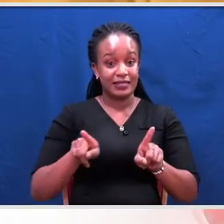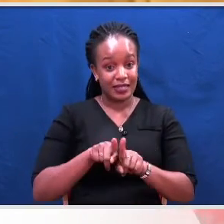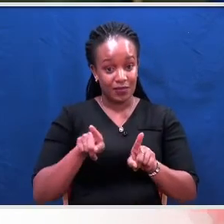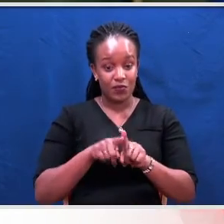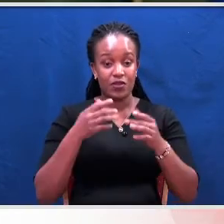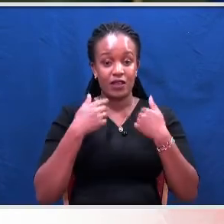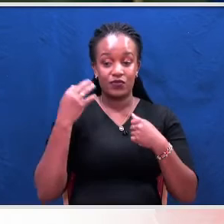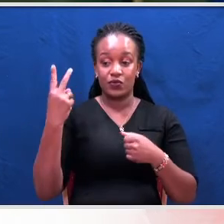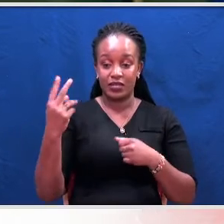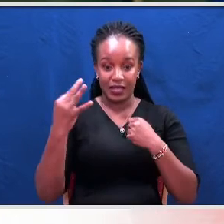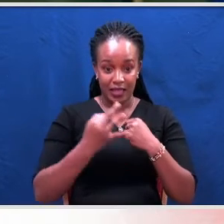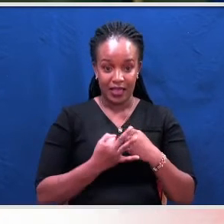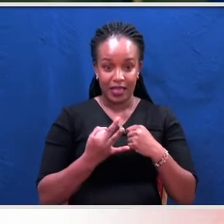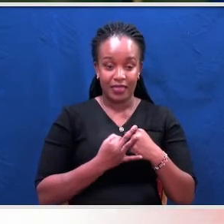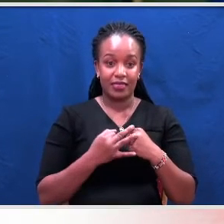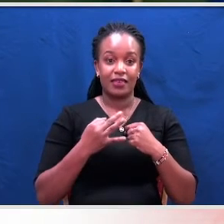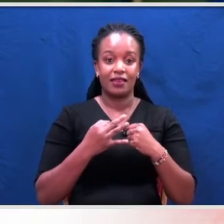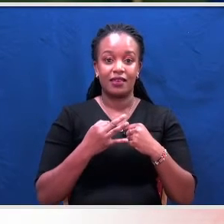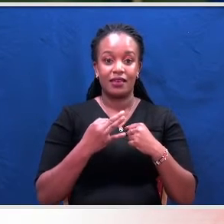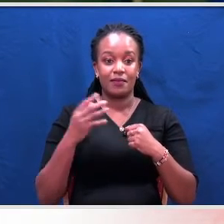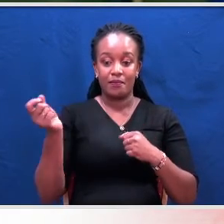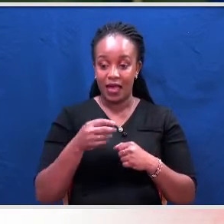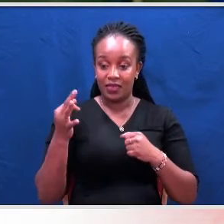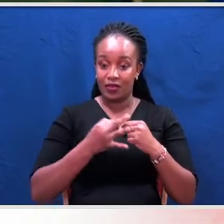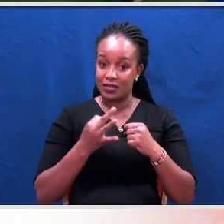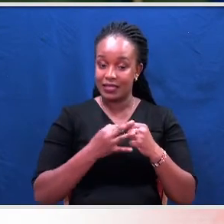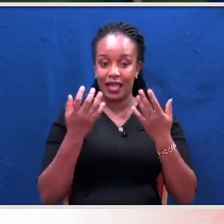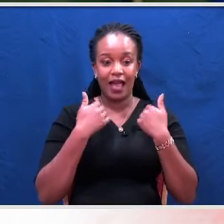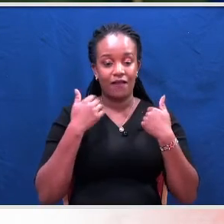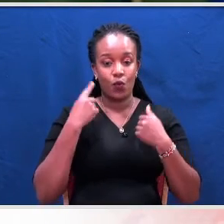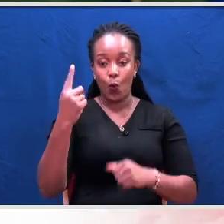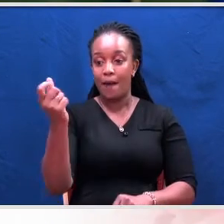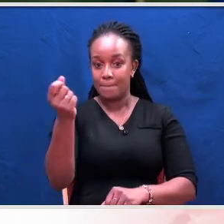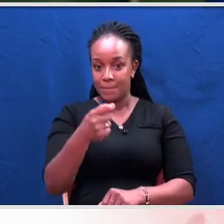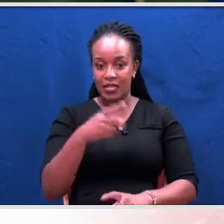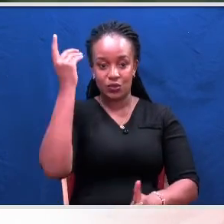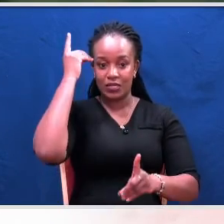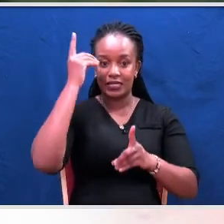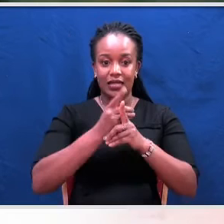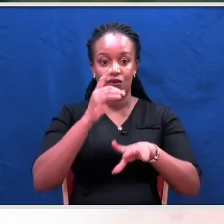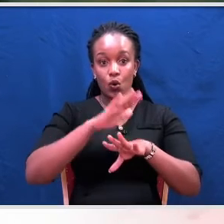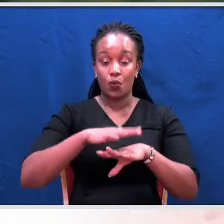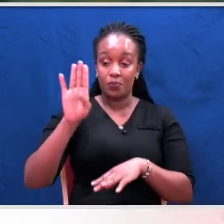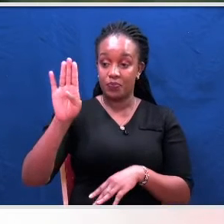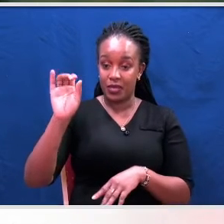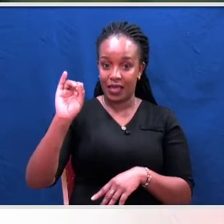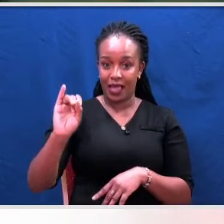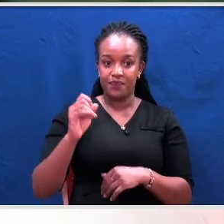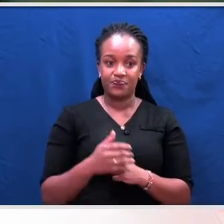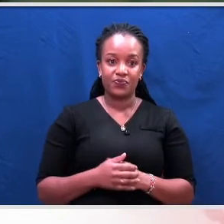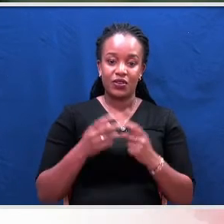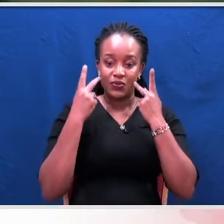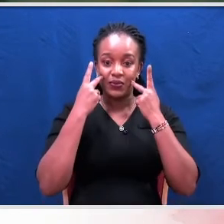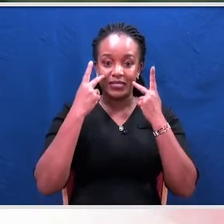judgment day, the bench now has likely over a month to determine the BBI fate. You can see the volumes of